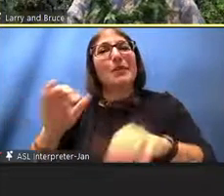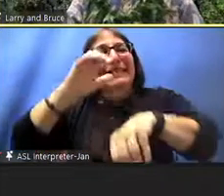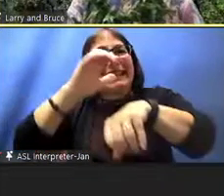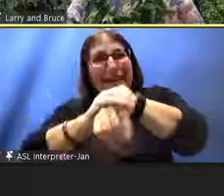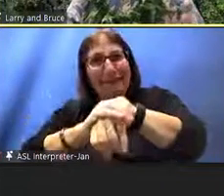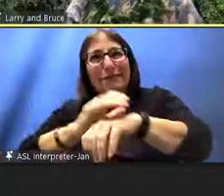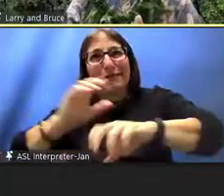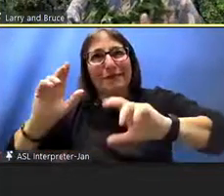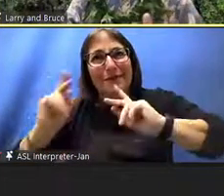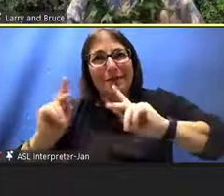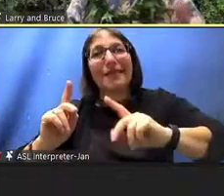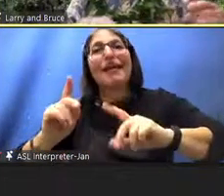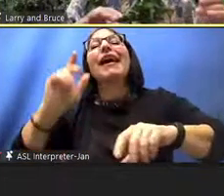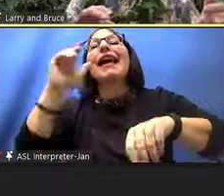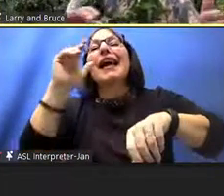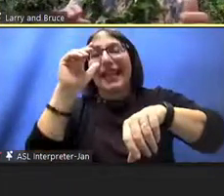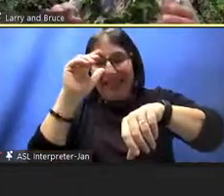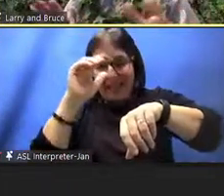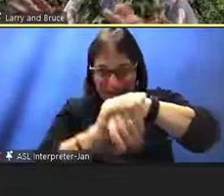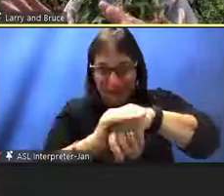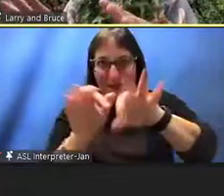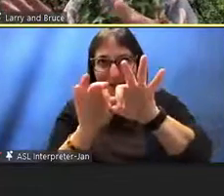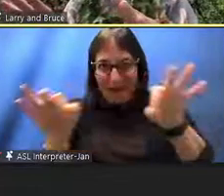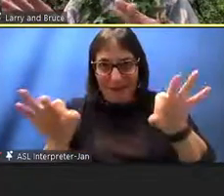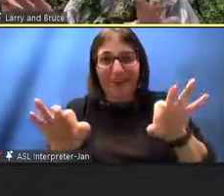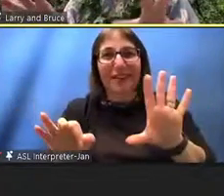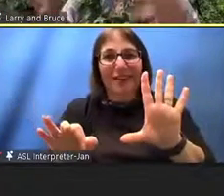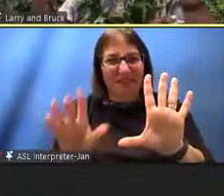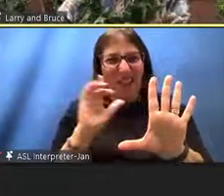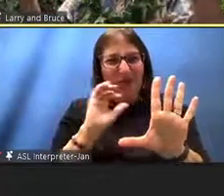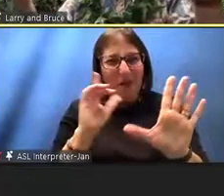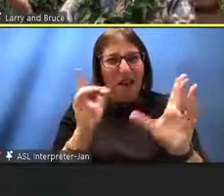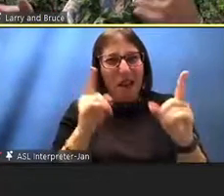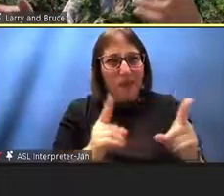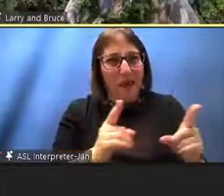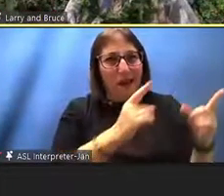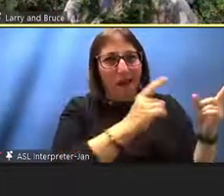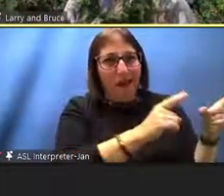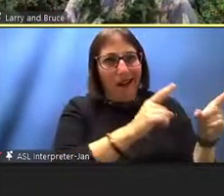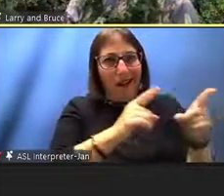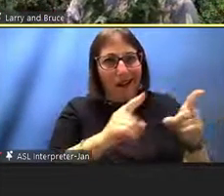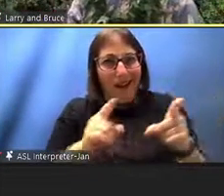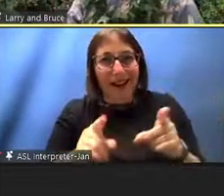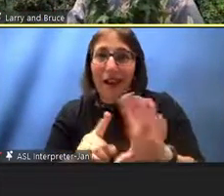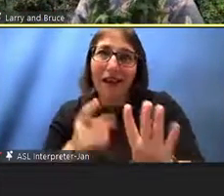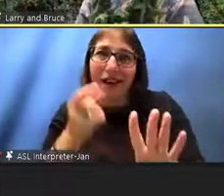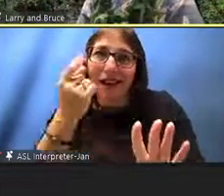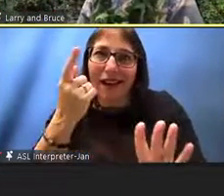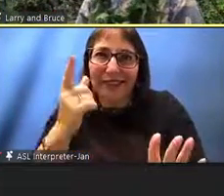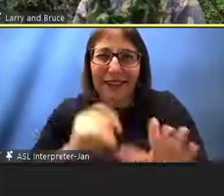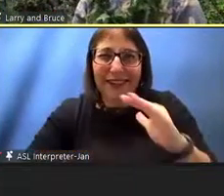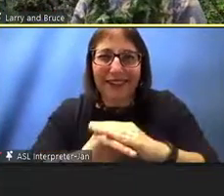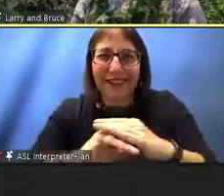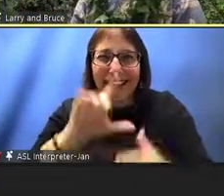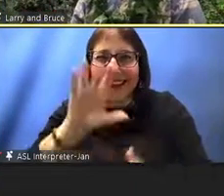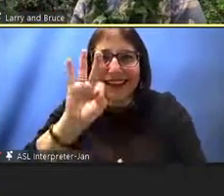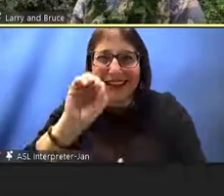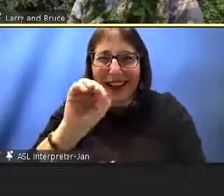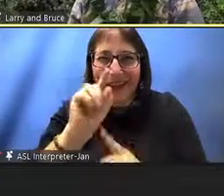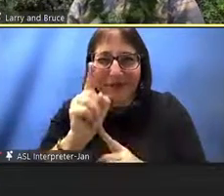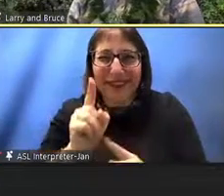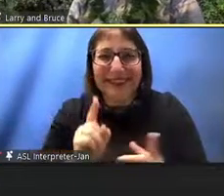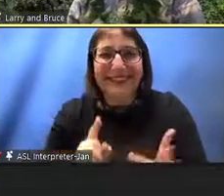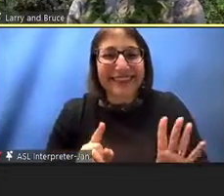the movement and i'm not going to get into all of that within this 90 minute uh workshop uh